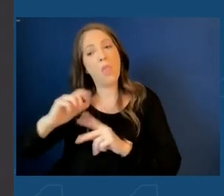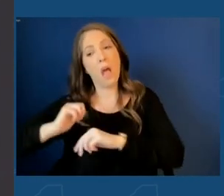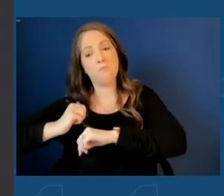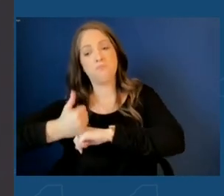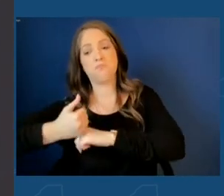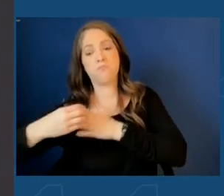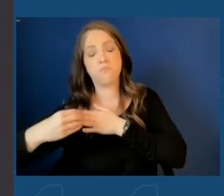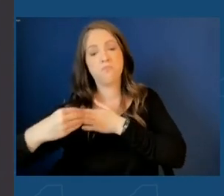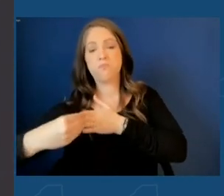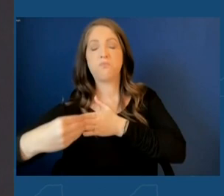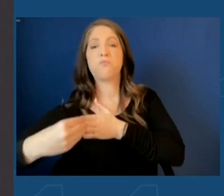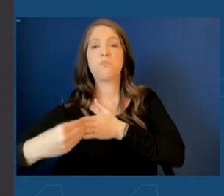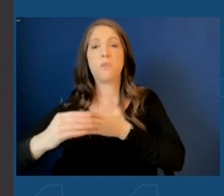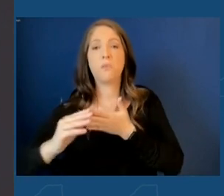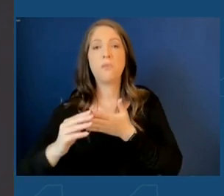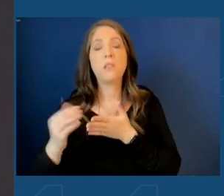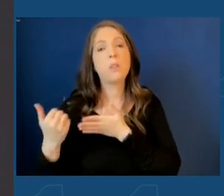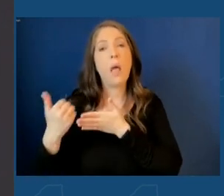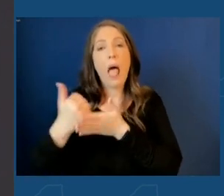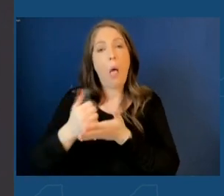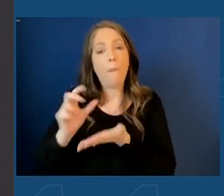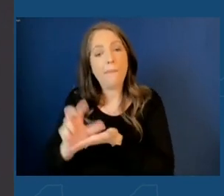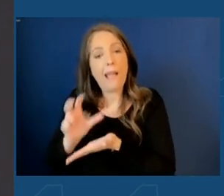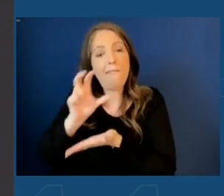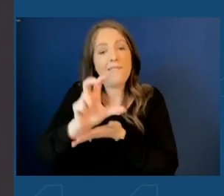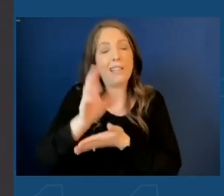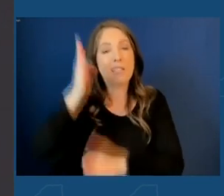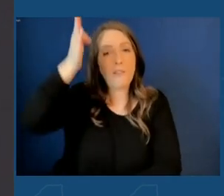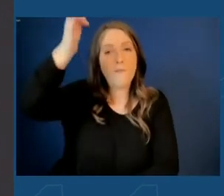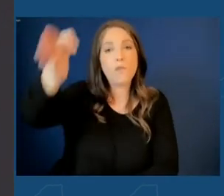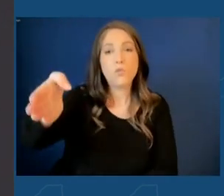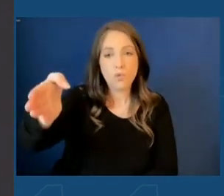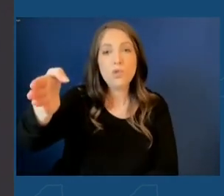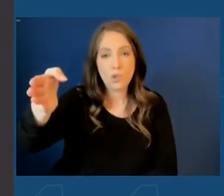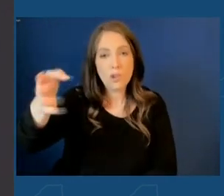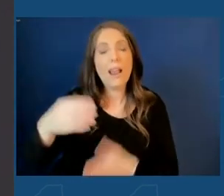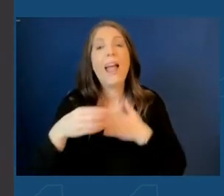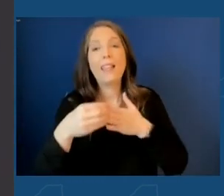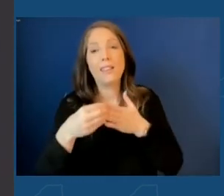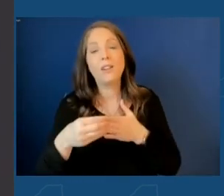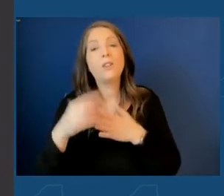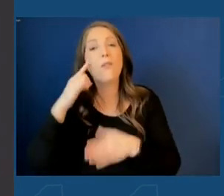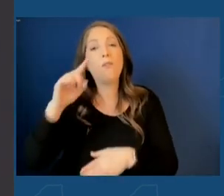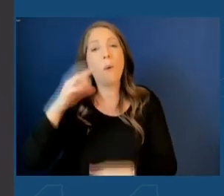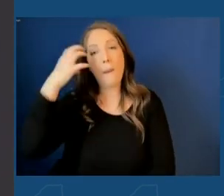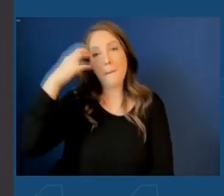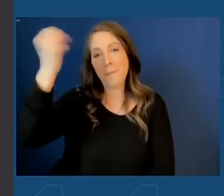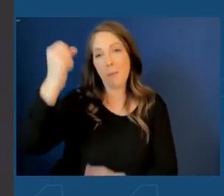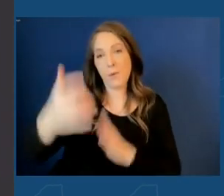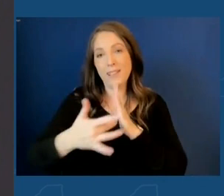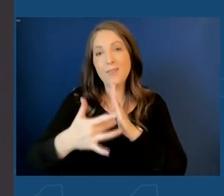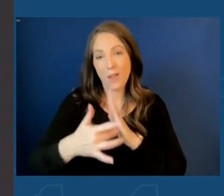become the leader to become is today and to be able to invest in the future and leadership of memory technology.